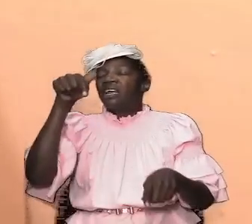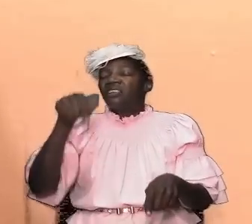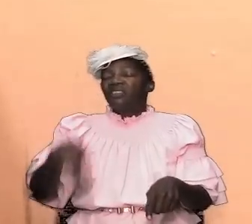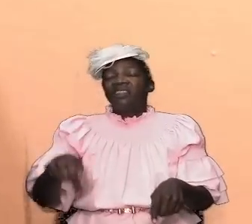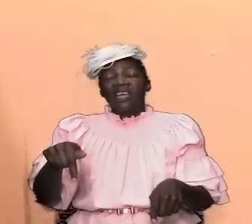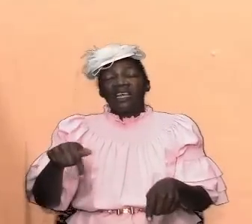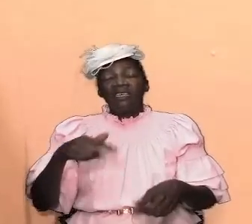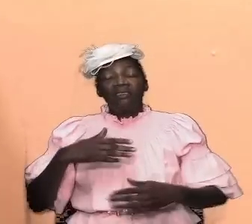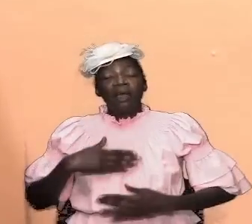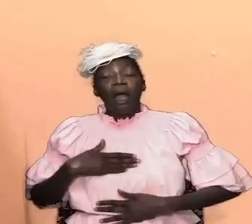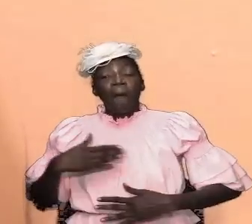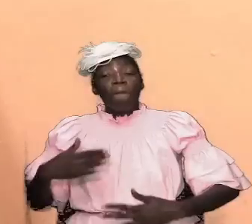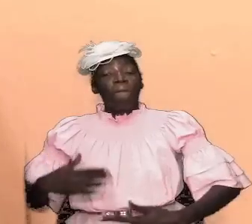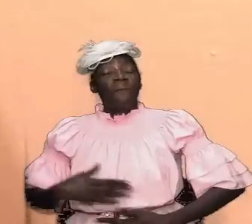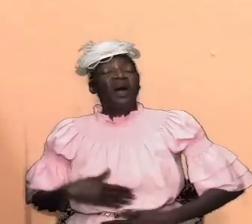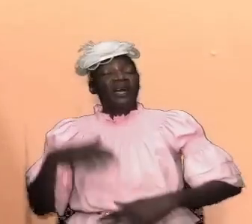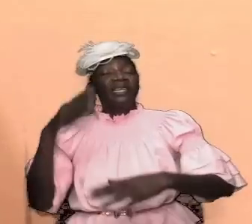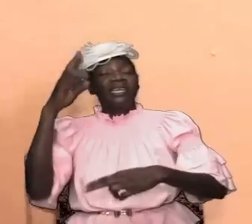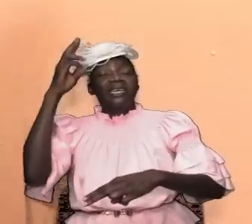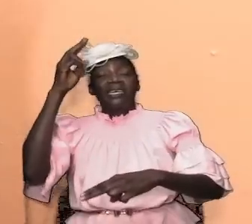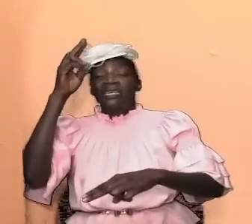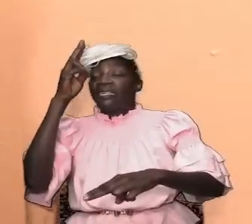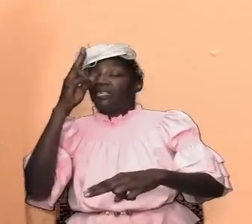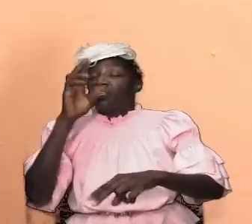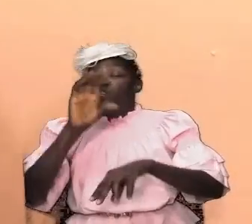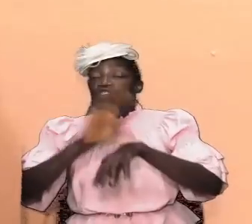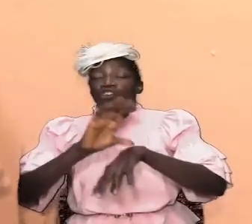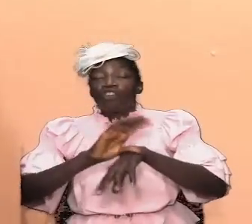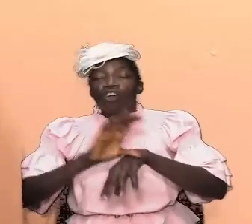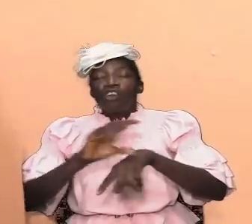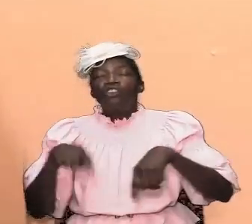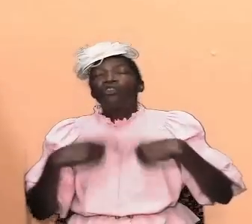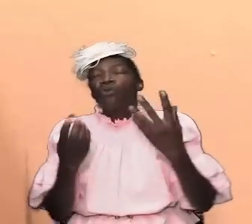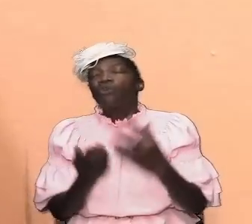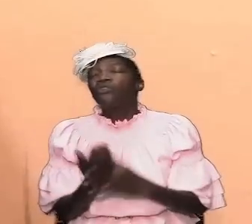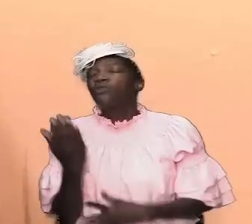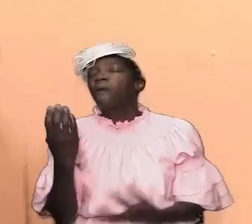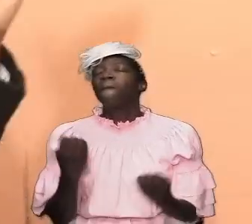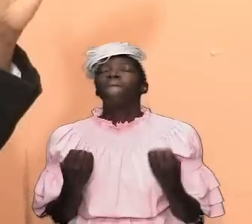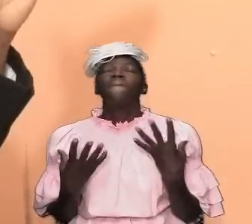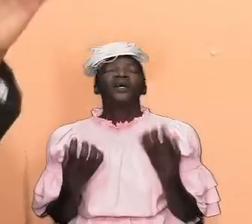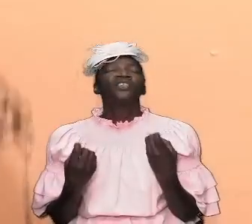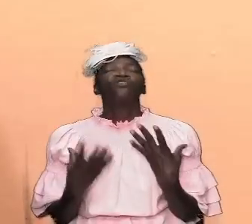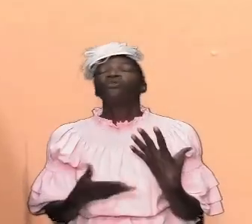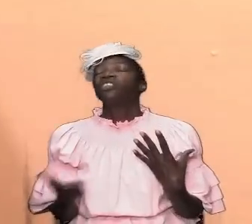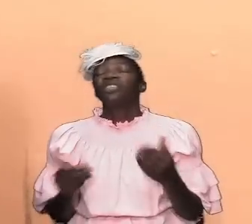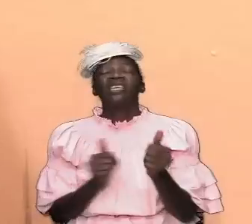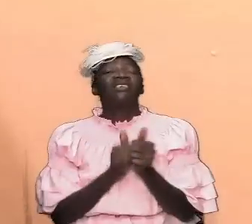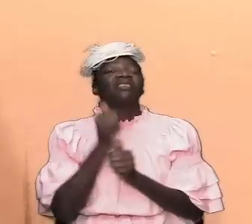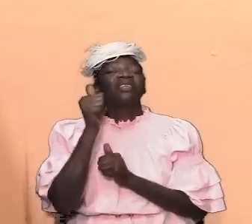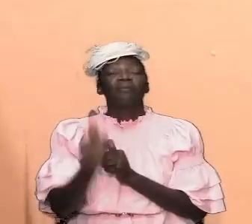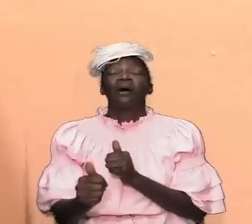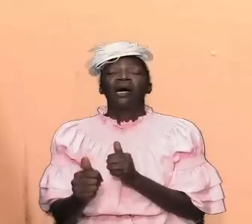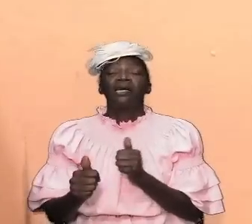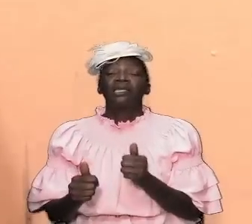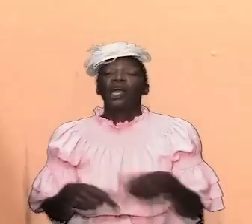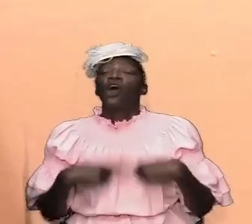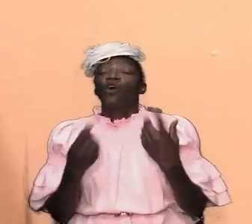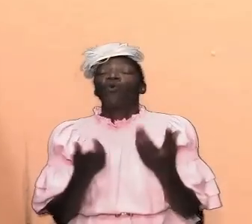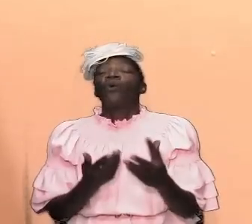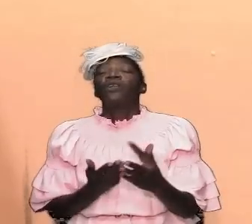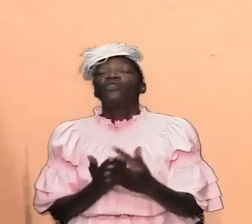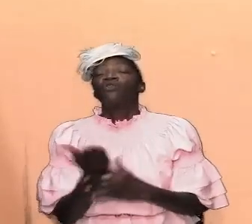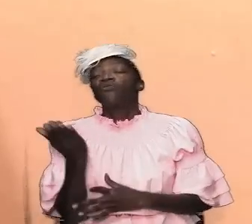called the church it has gone through a whole lot of things in the past it is going through stuff